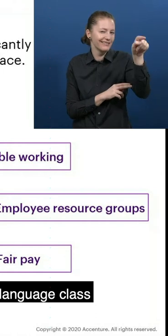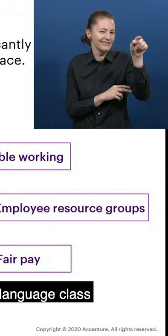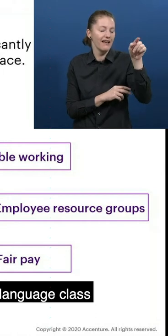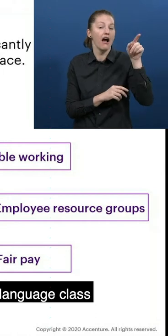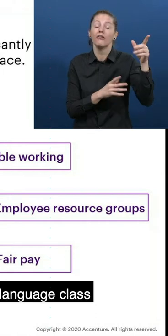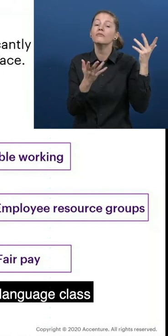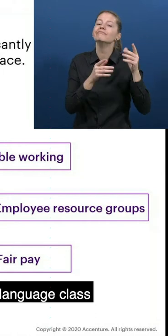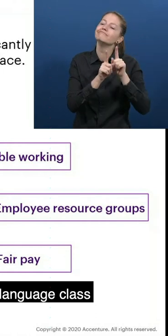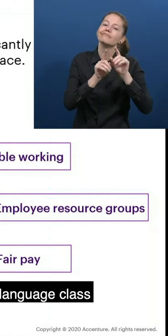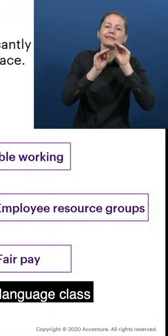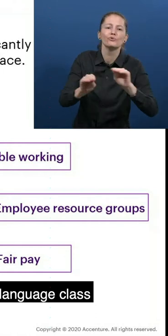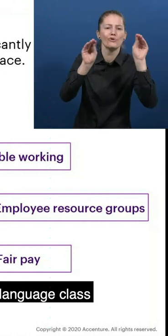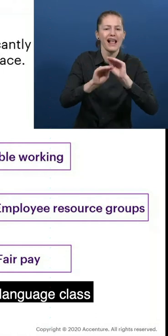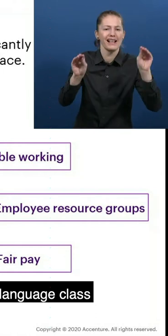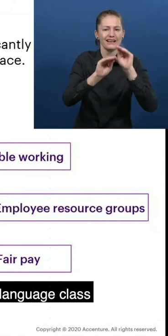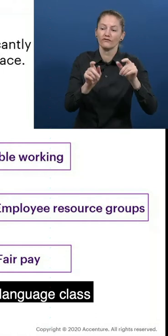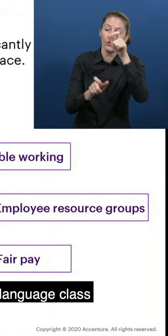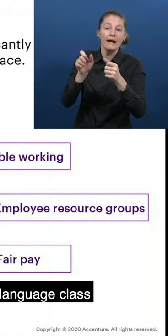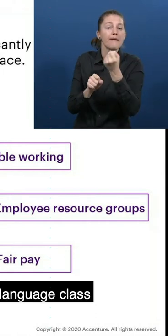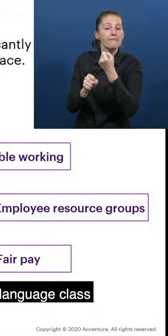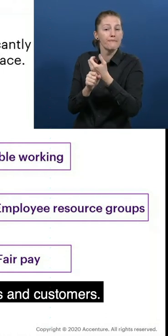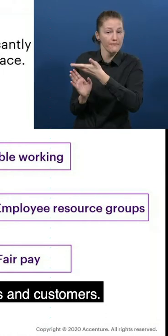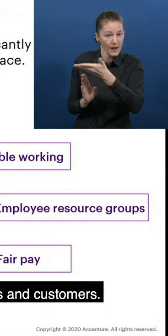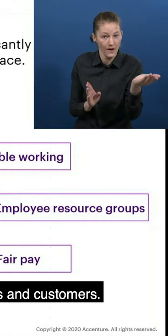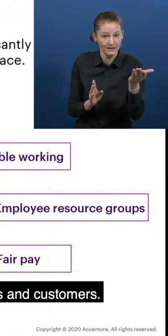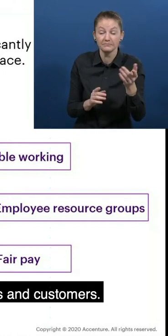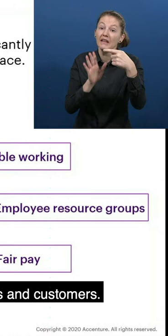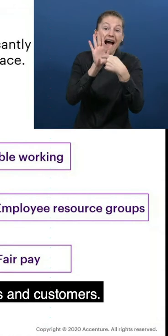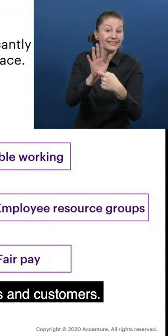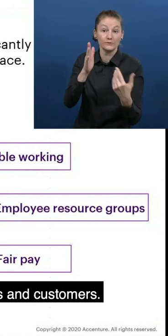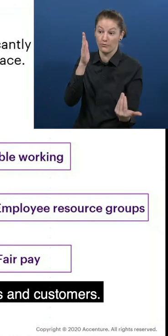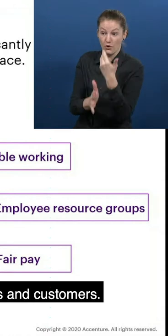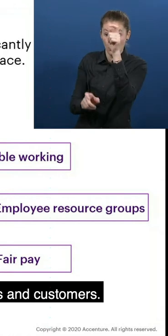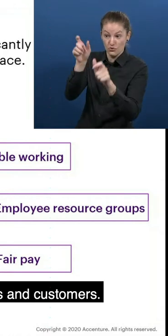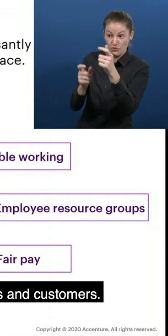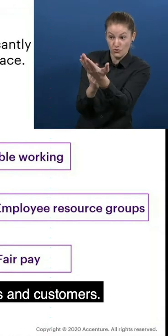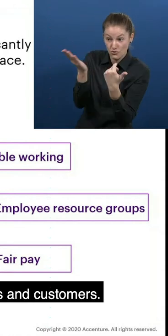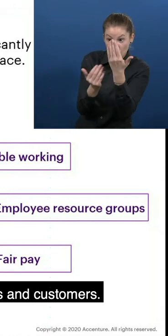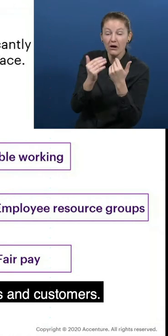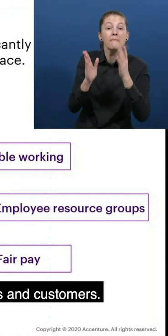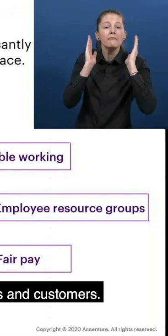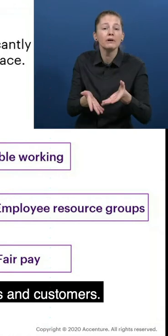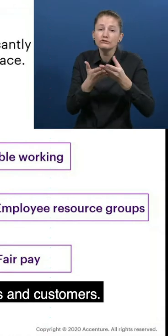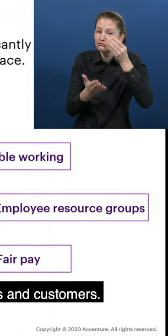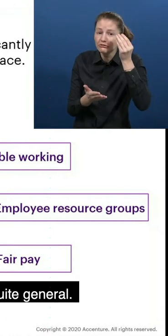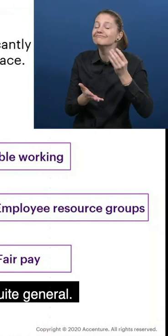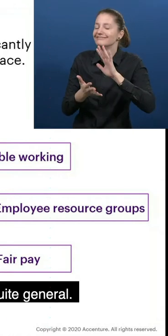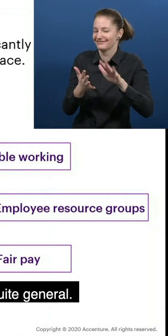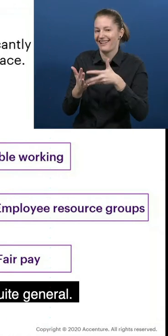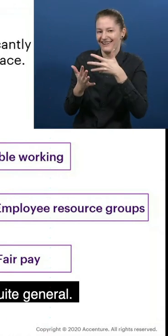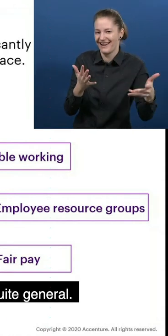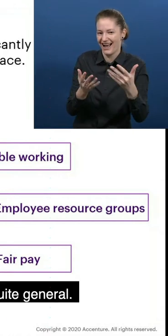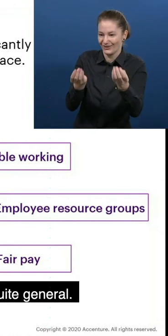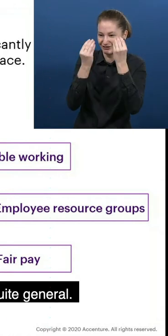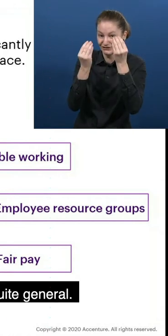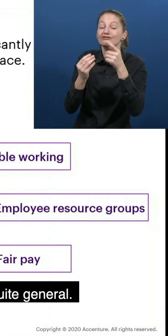know, all new recruits must take an introductory sign language class in order to communicate with their non-hearing colleagues and customers. Now,